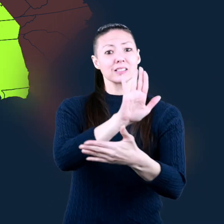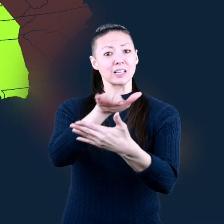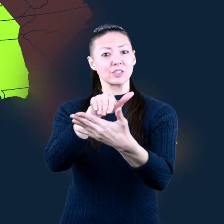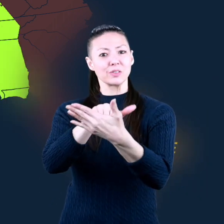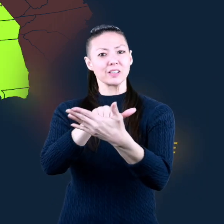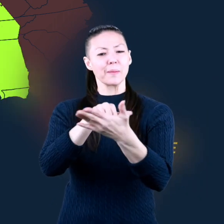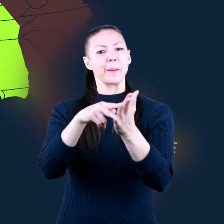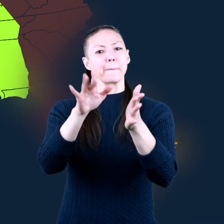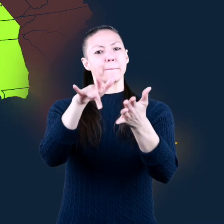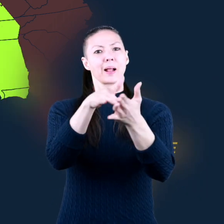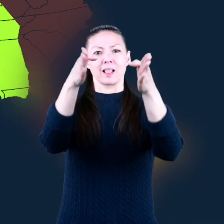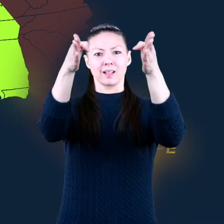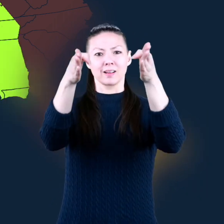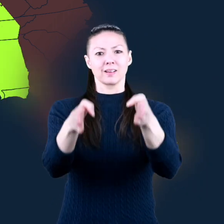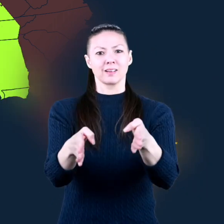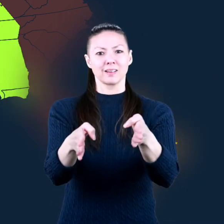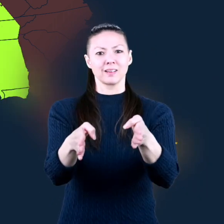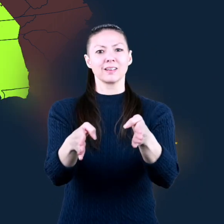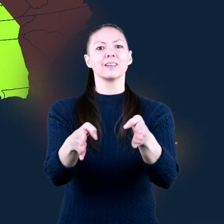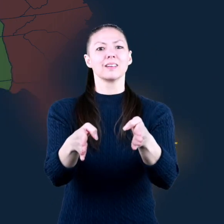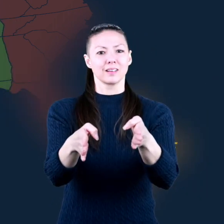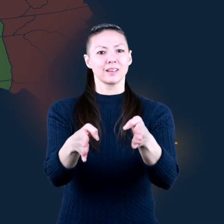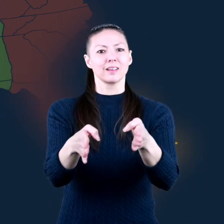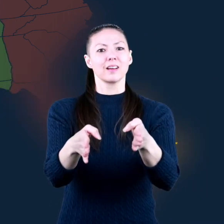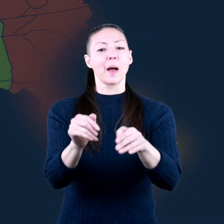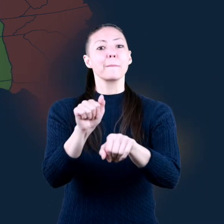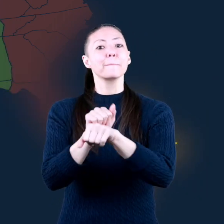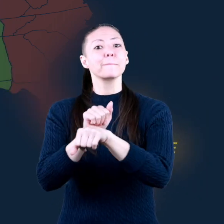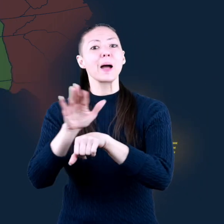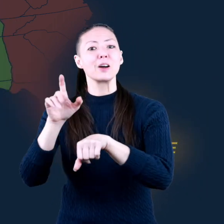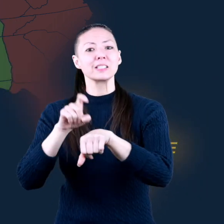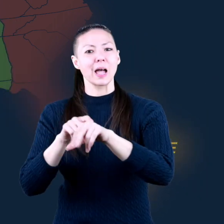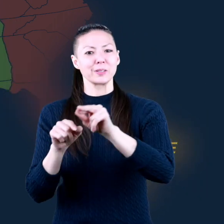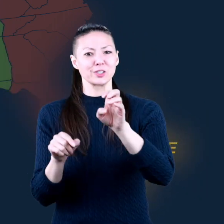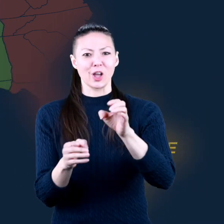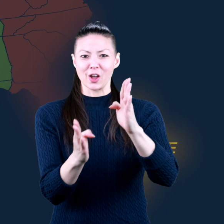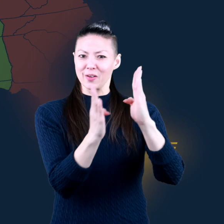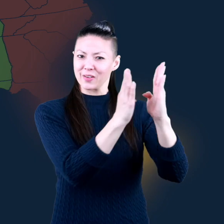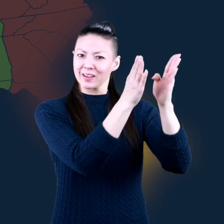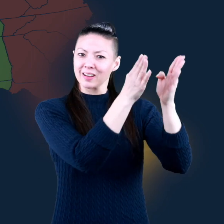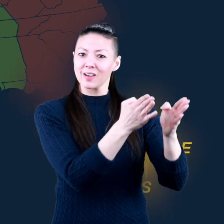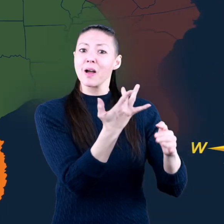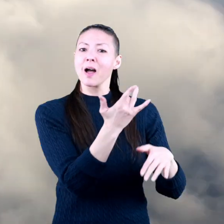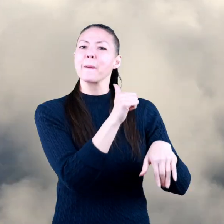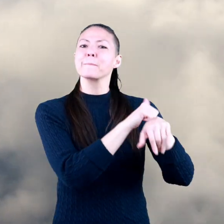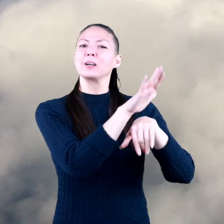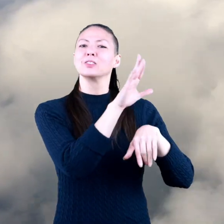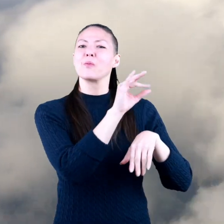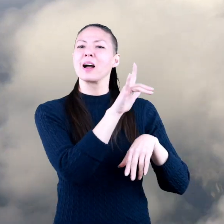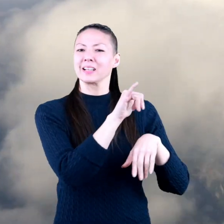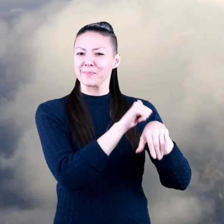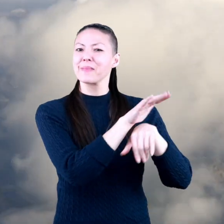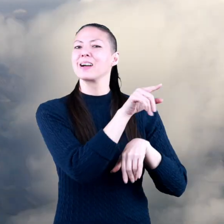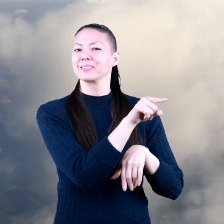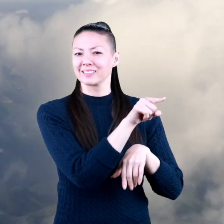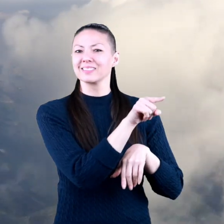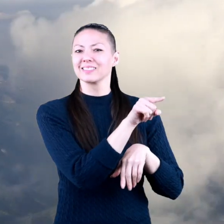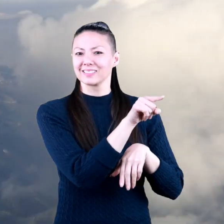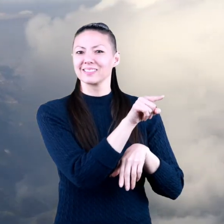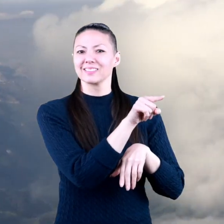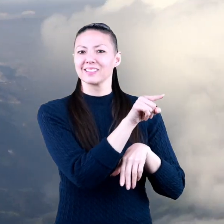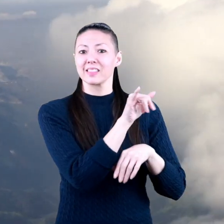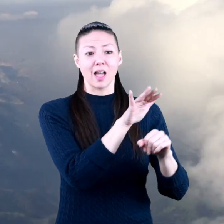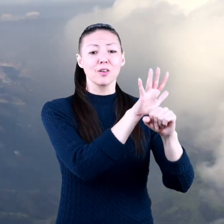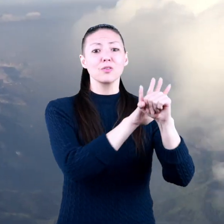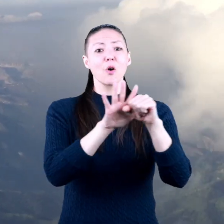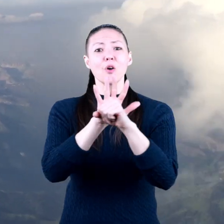Central means middle. And the mountain time zone got its name because of the rocky mountains